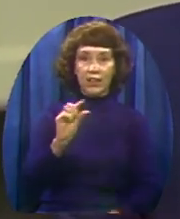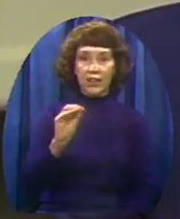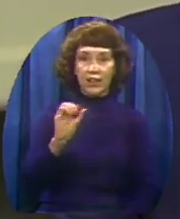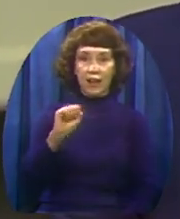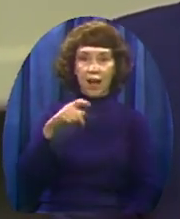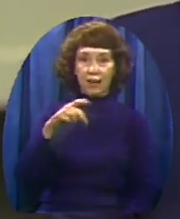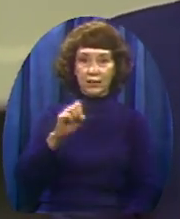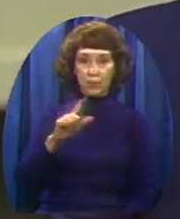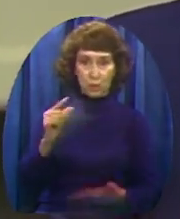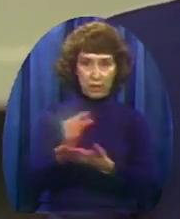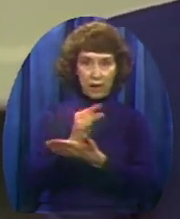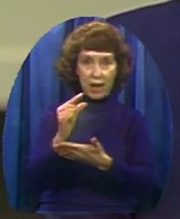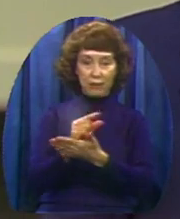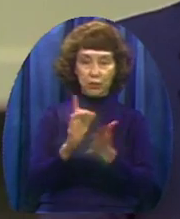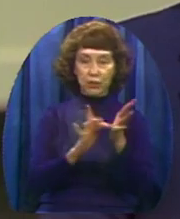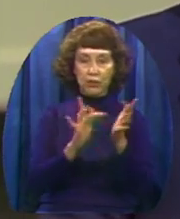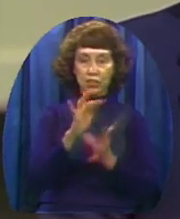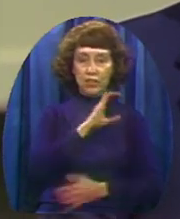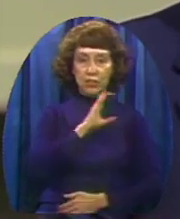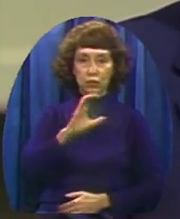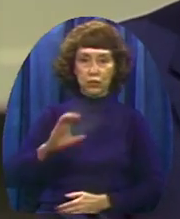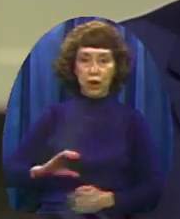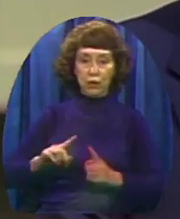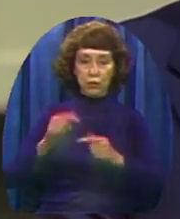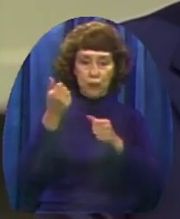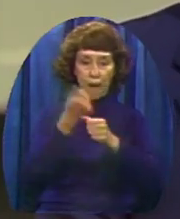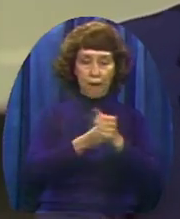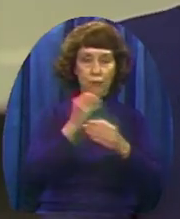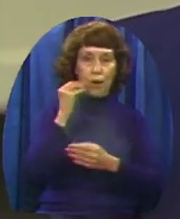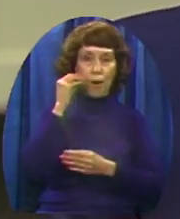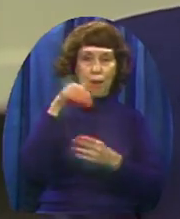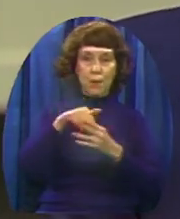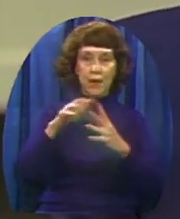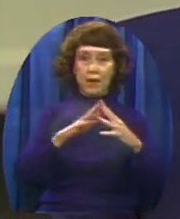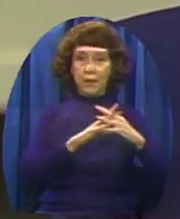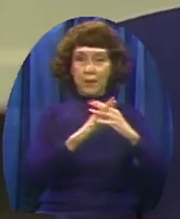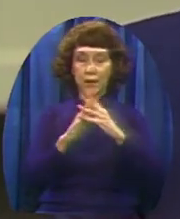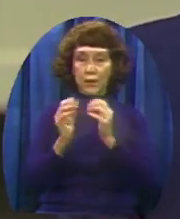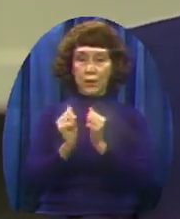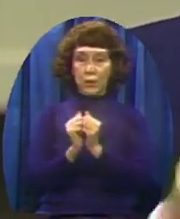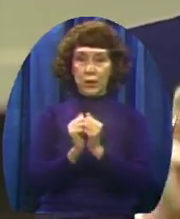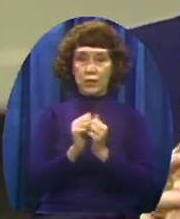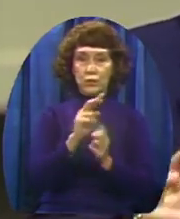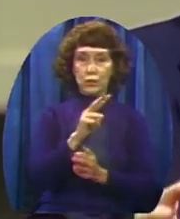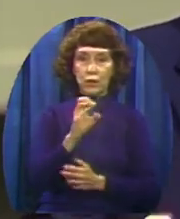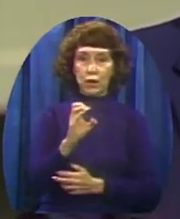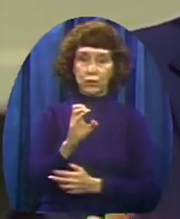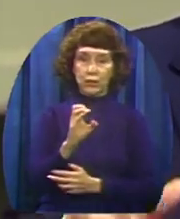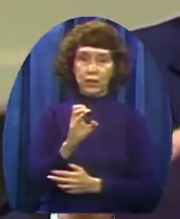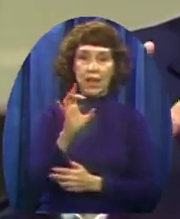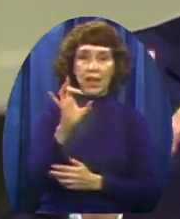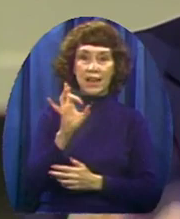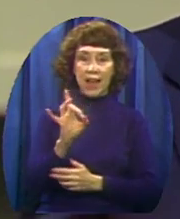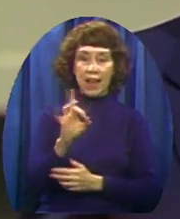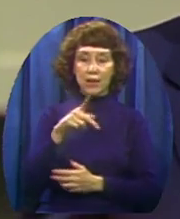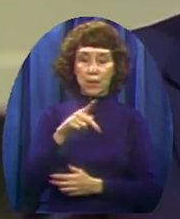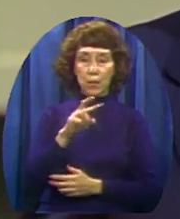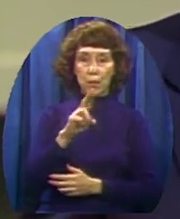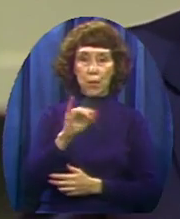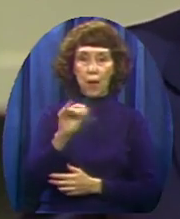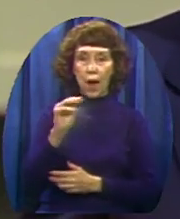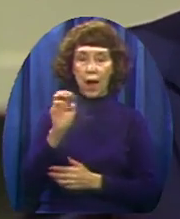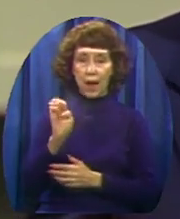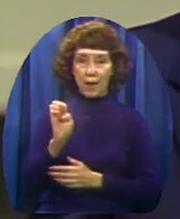potentially, with 208 prime time programs per month for 12